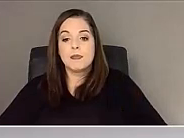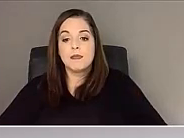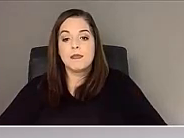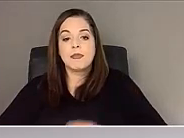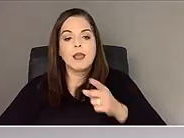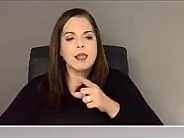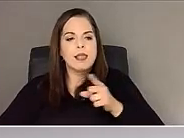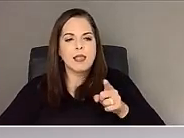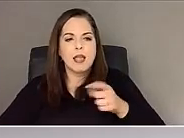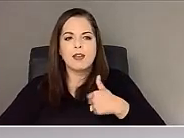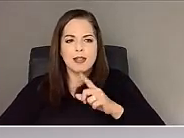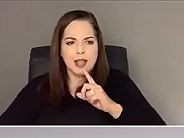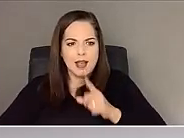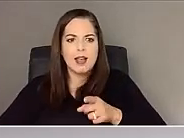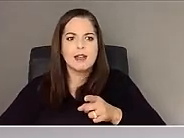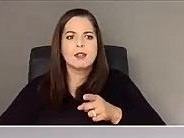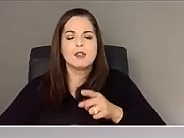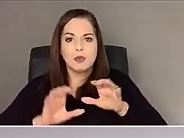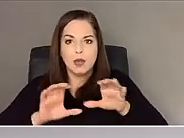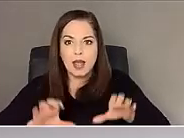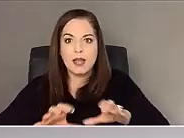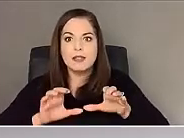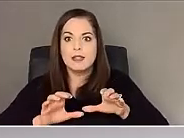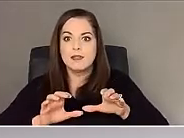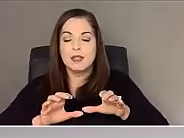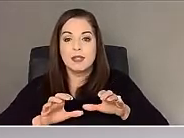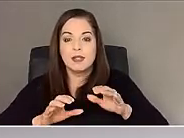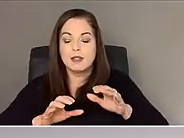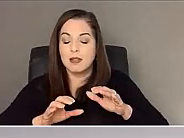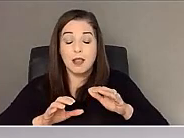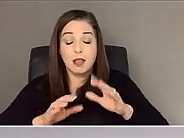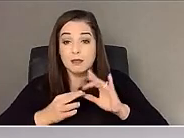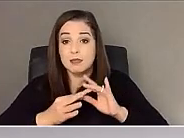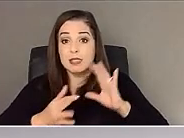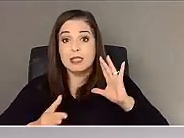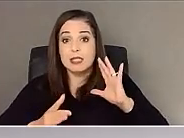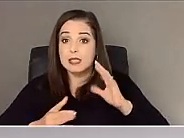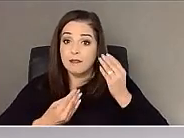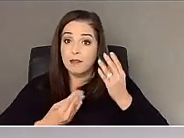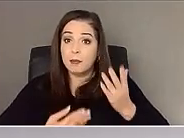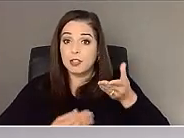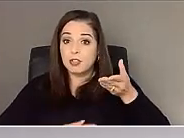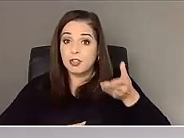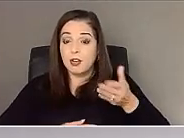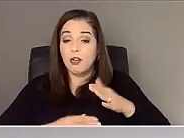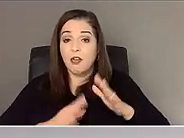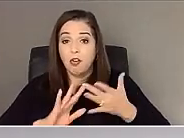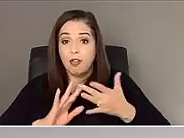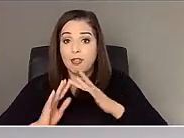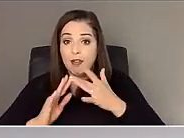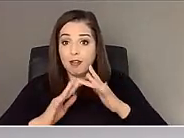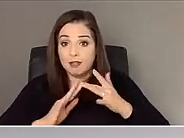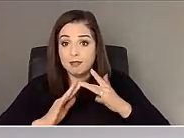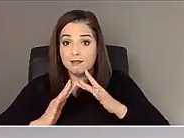there is actual active disinformation online. So